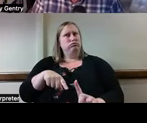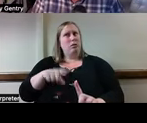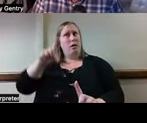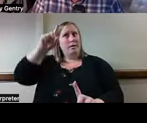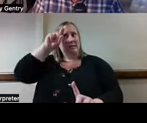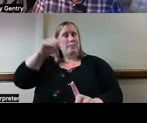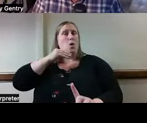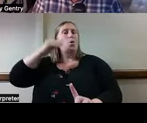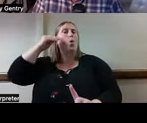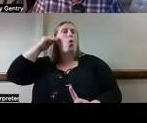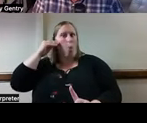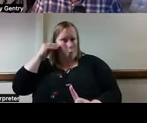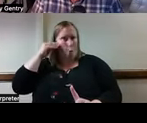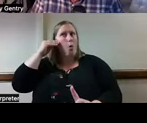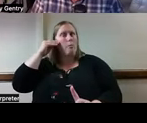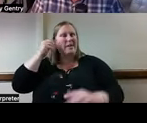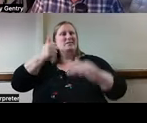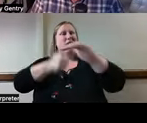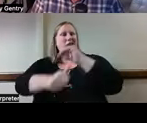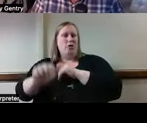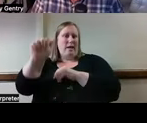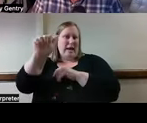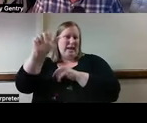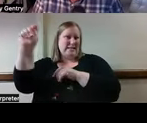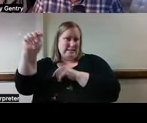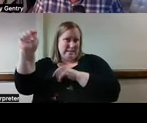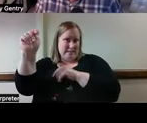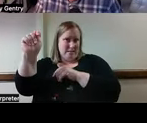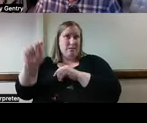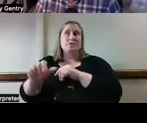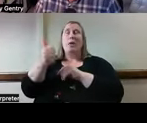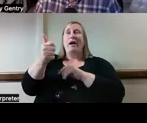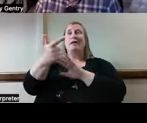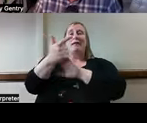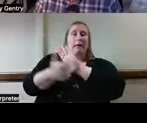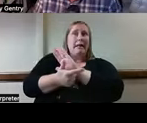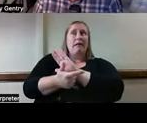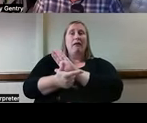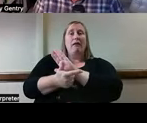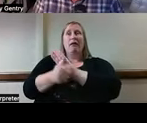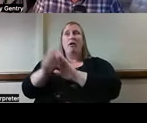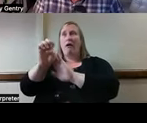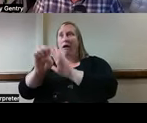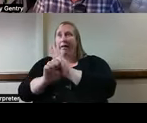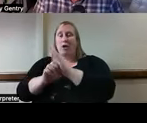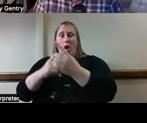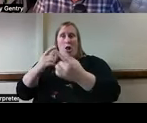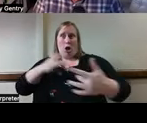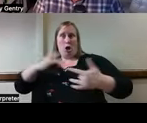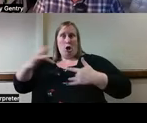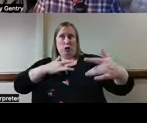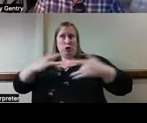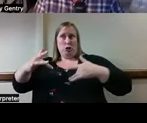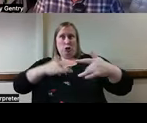subset of assistive technology so that any legal or ethical concern around assistive technology also